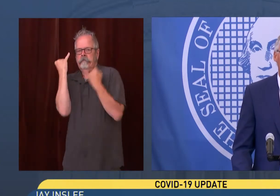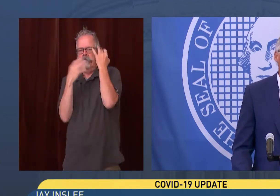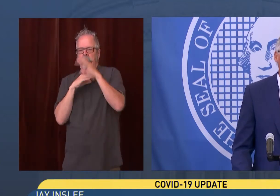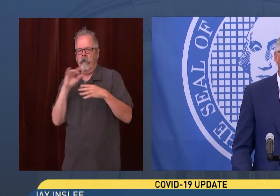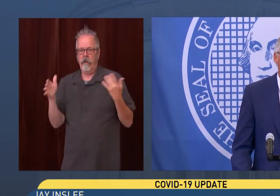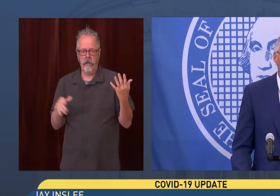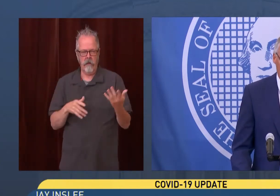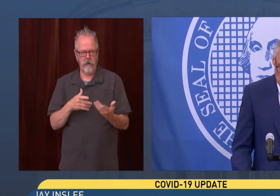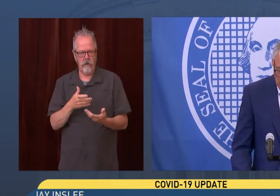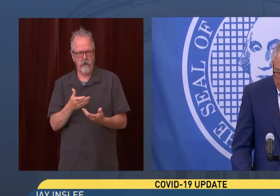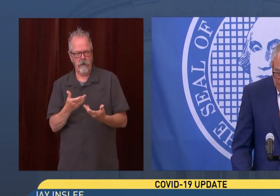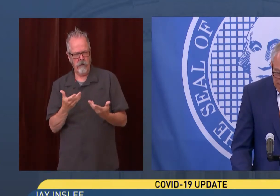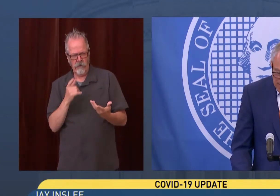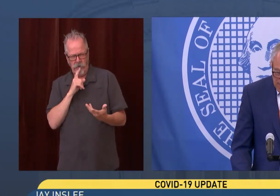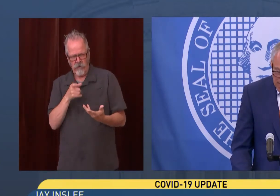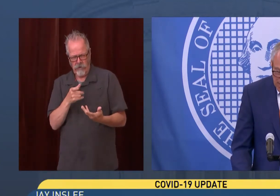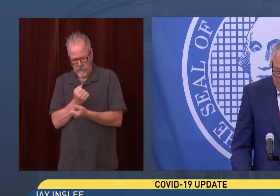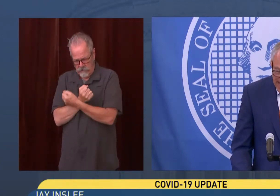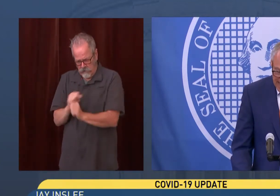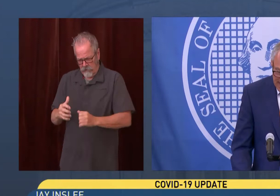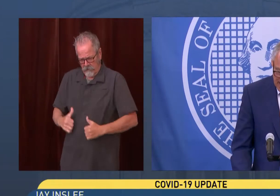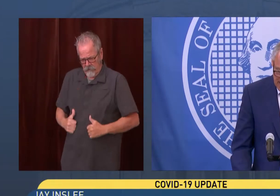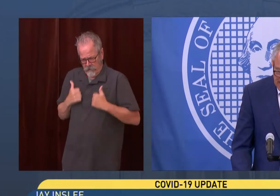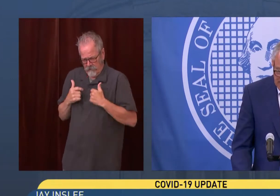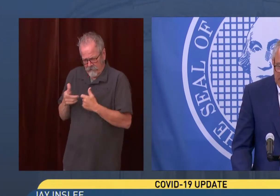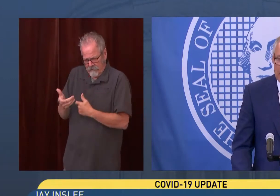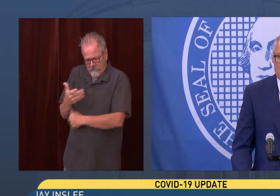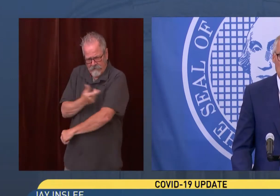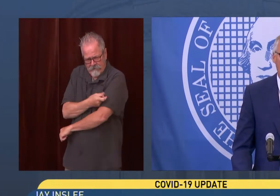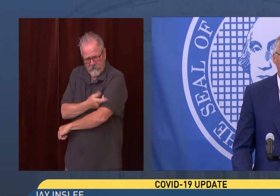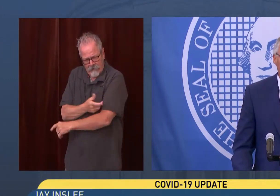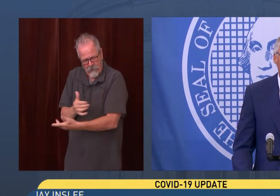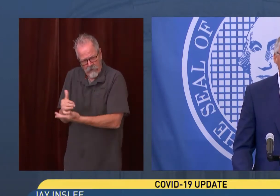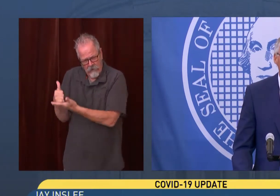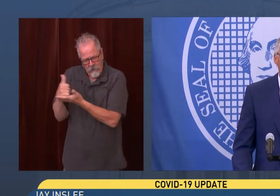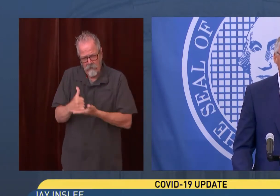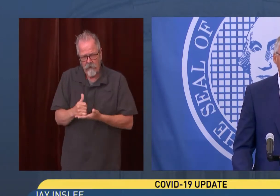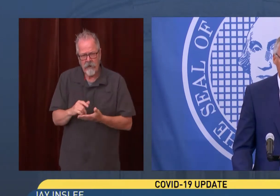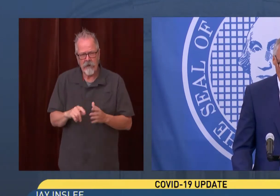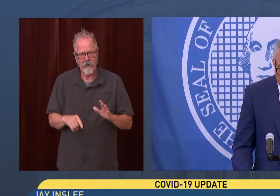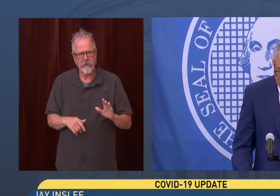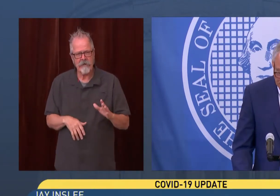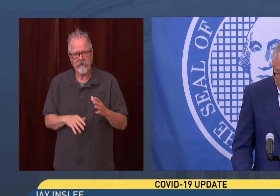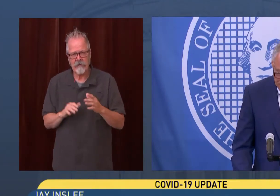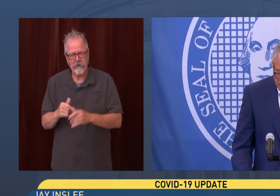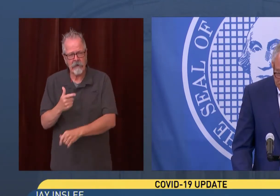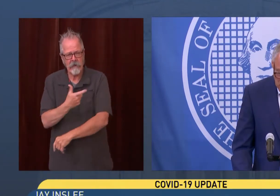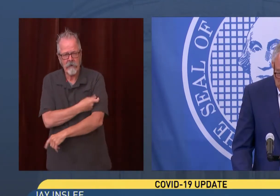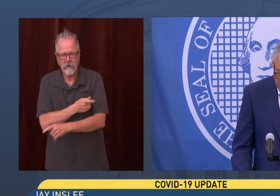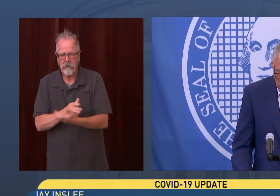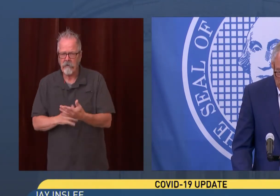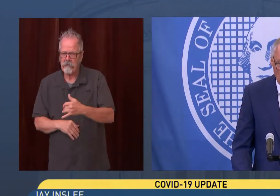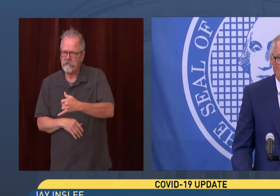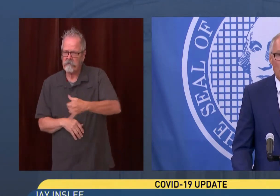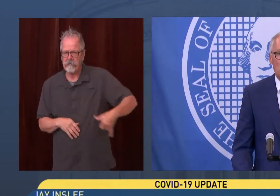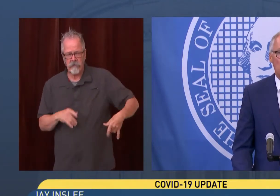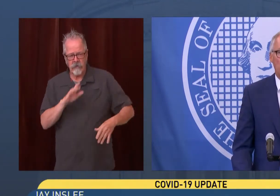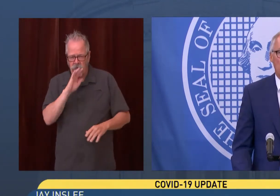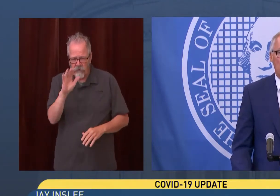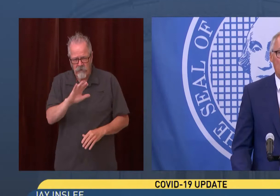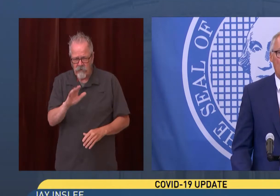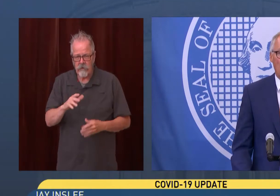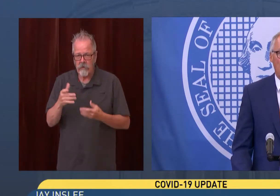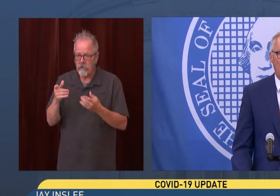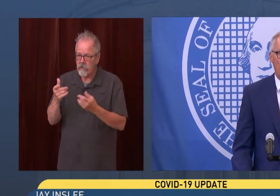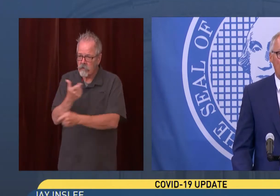have not availed themselves of that. It is an effective, safe tool. We know it works,